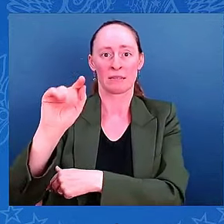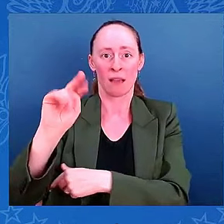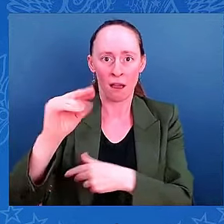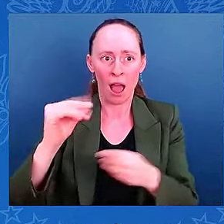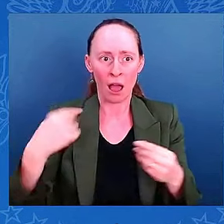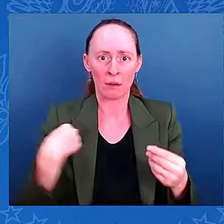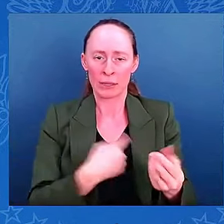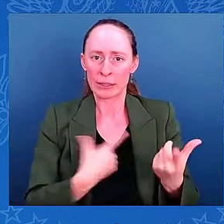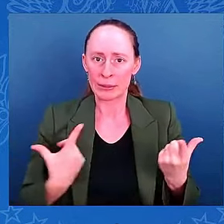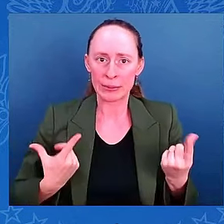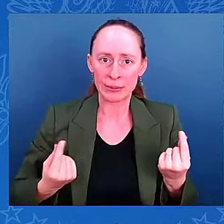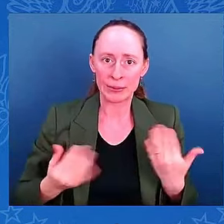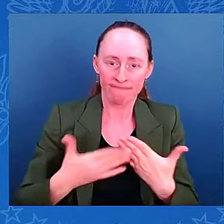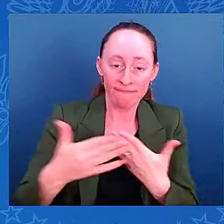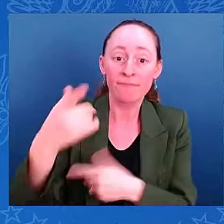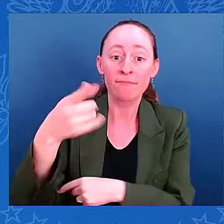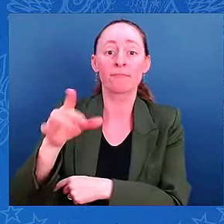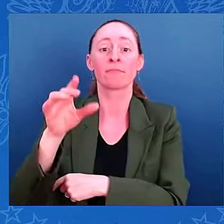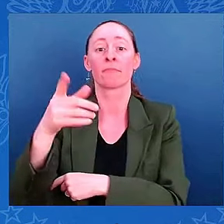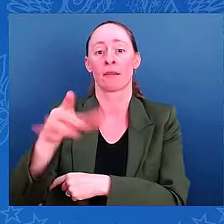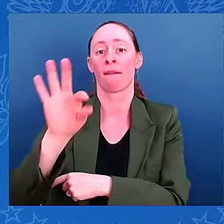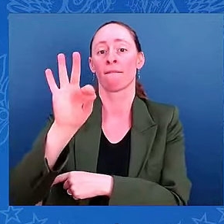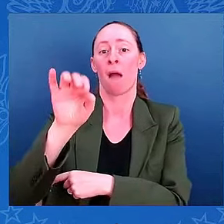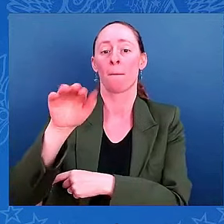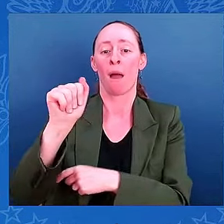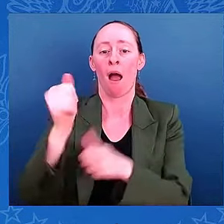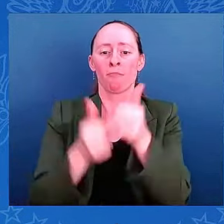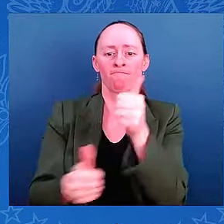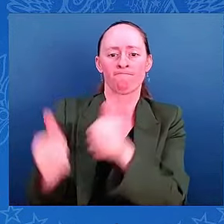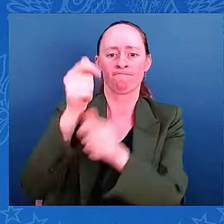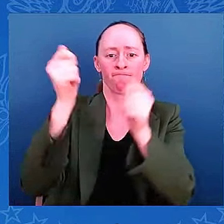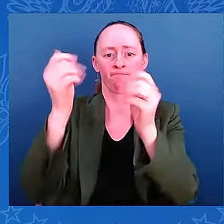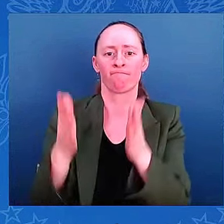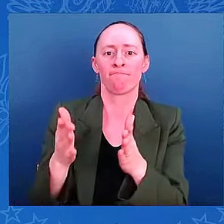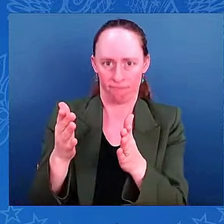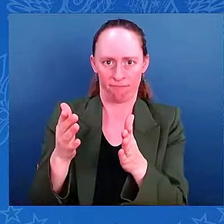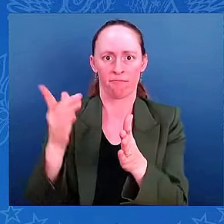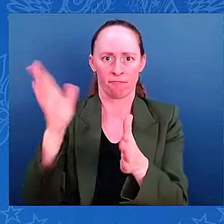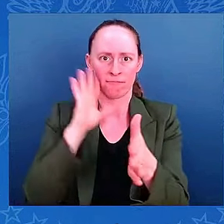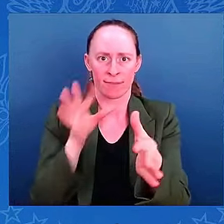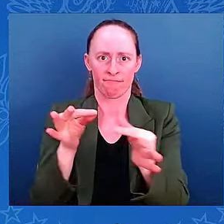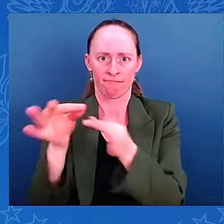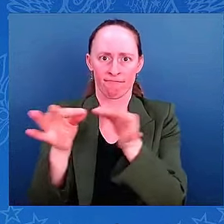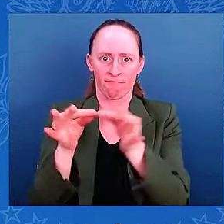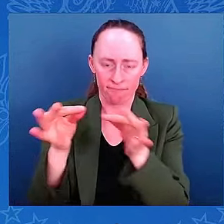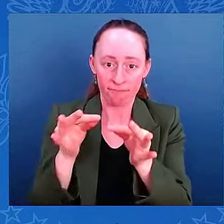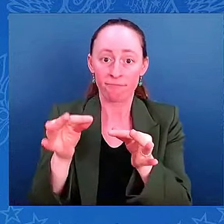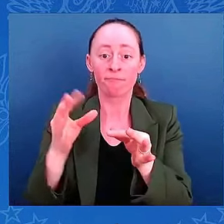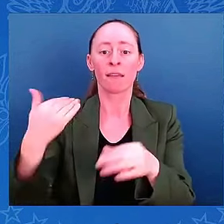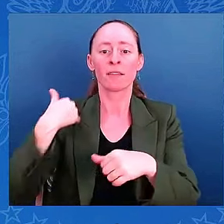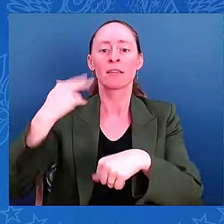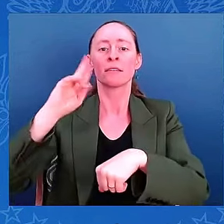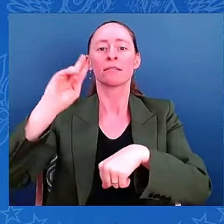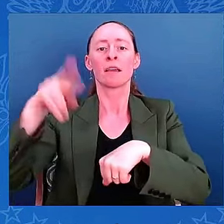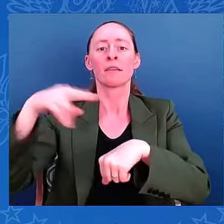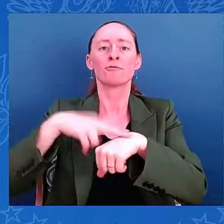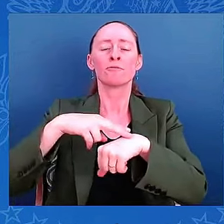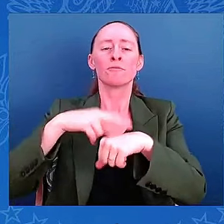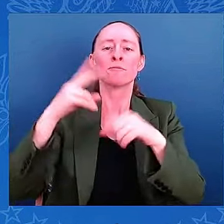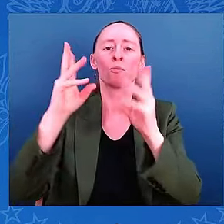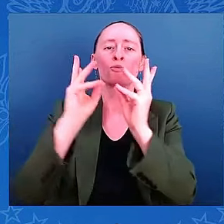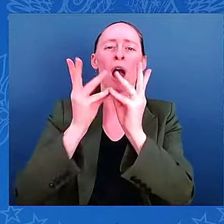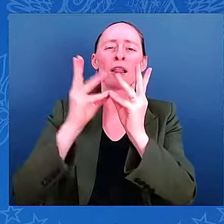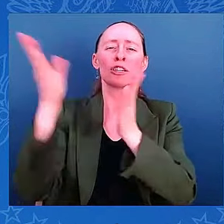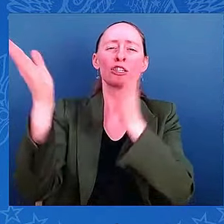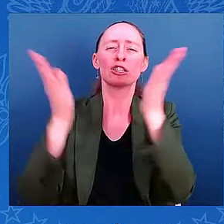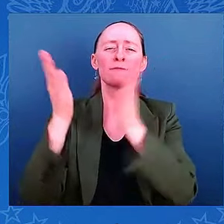of the National Hurricane Center, Mike Brennan, the Director of the National Weather Service, Ken Graham, Secretary of Homeland Security,